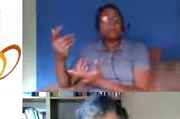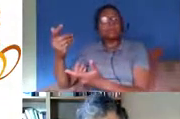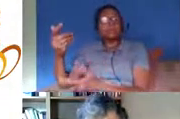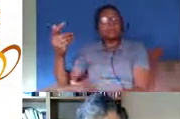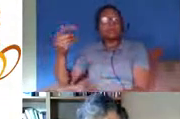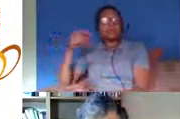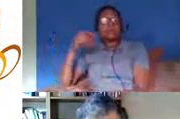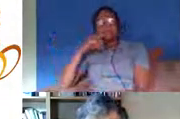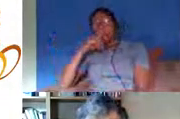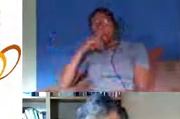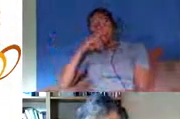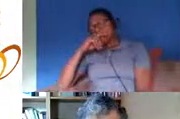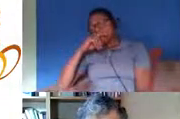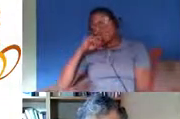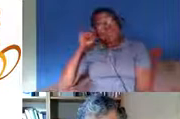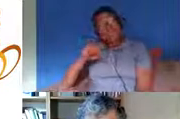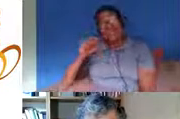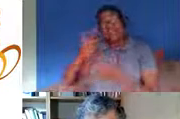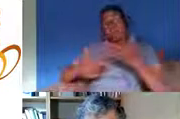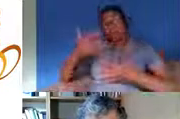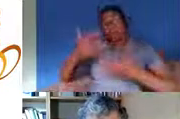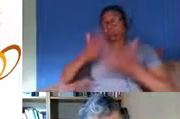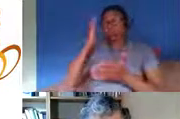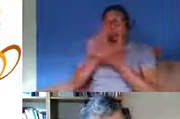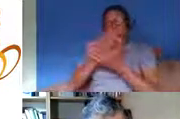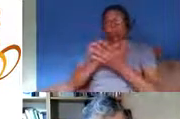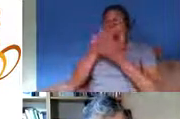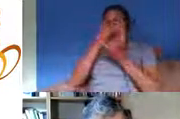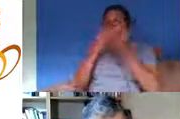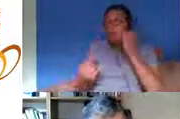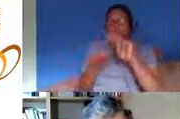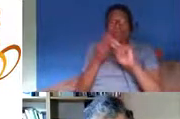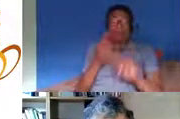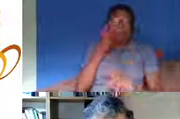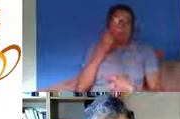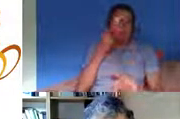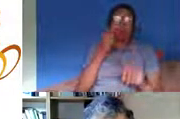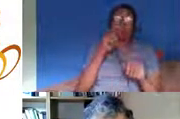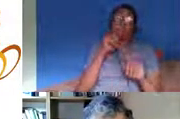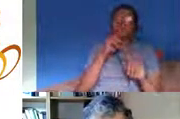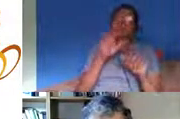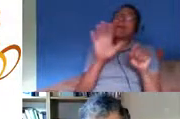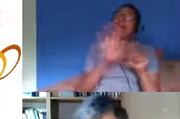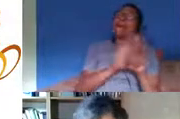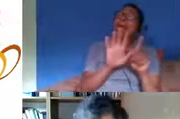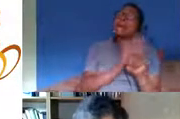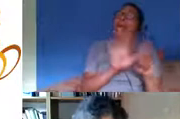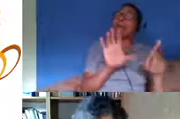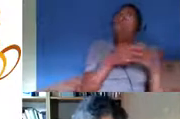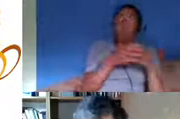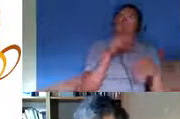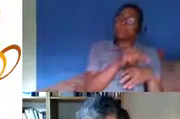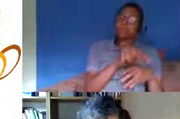these outcomes on the whole are even worse for minority ethnic population groups and and people with